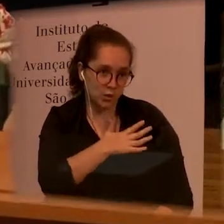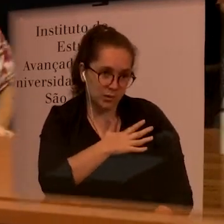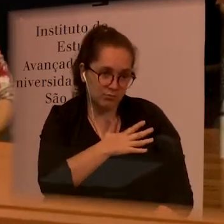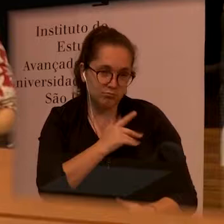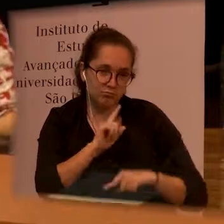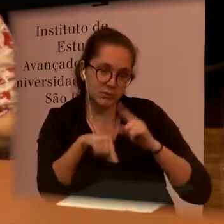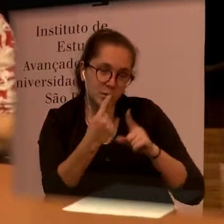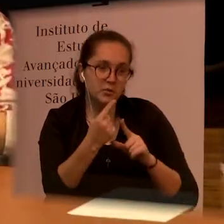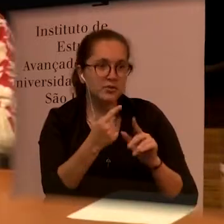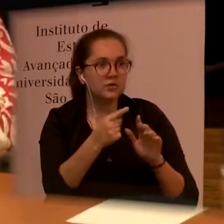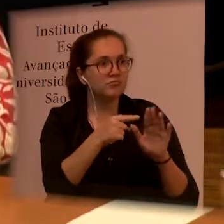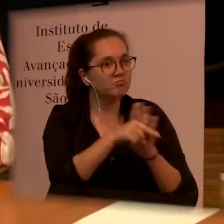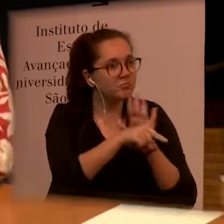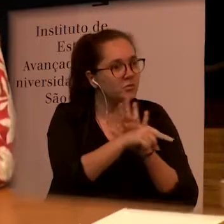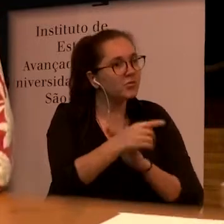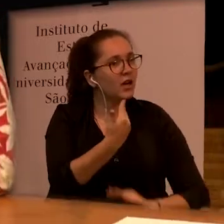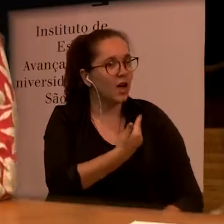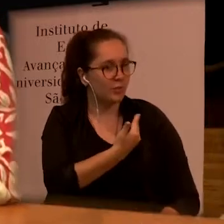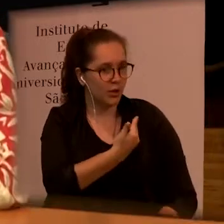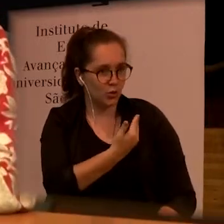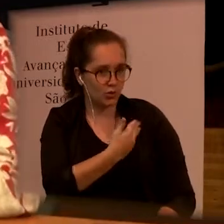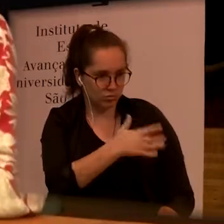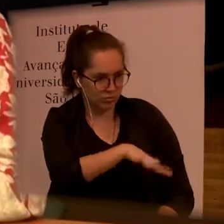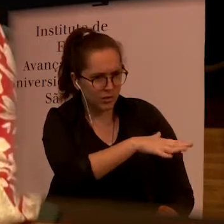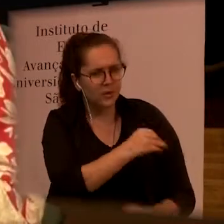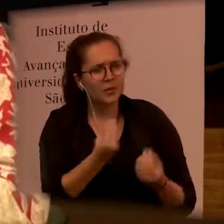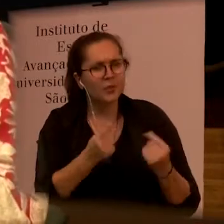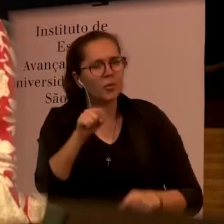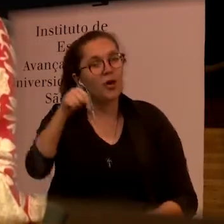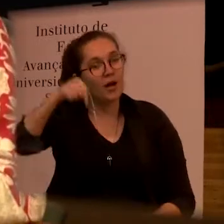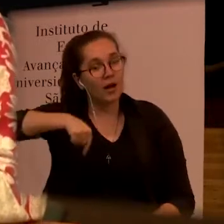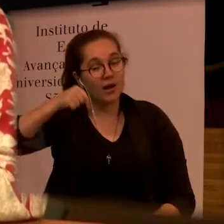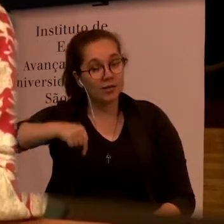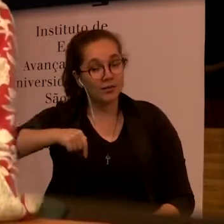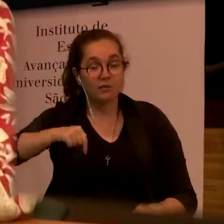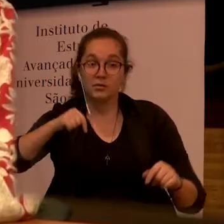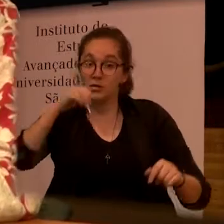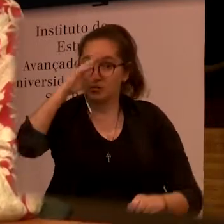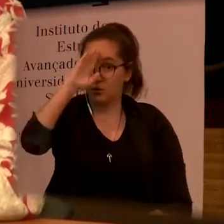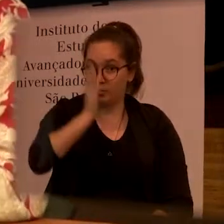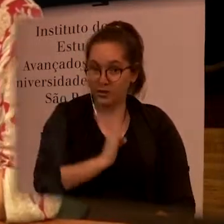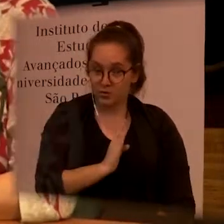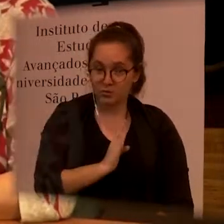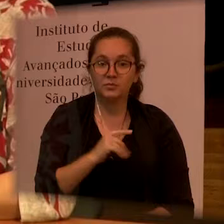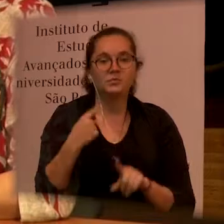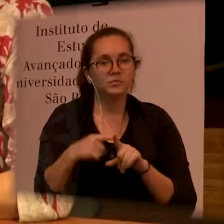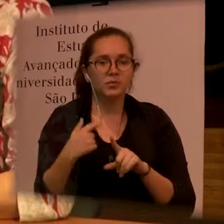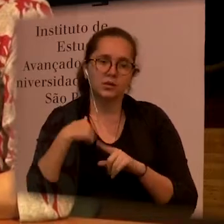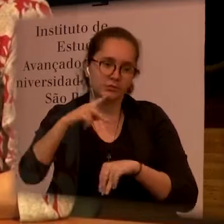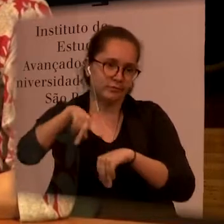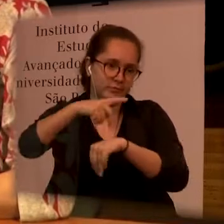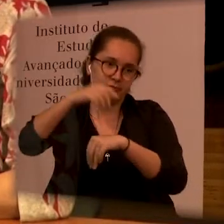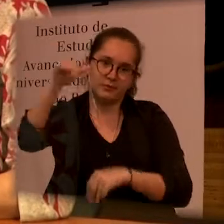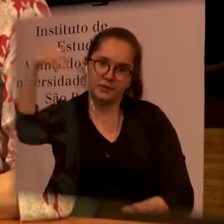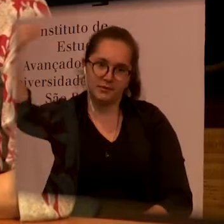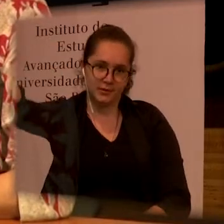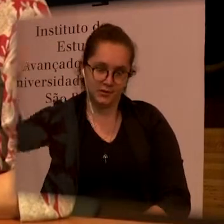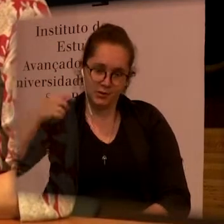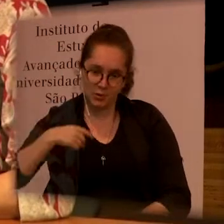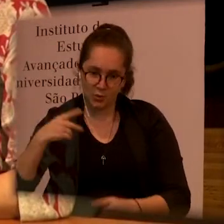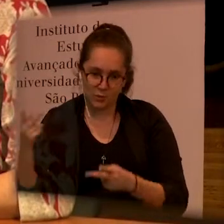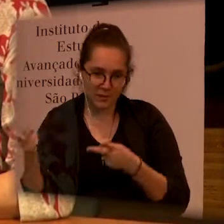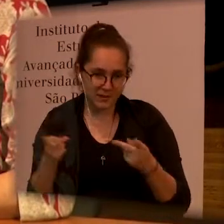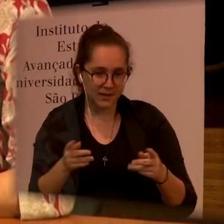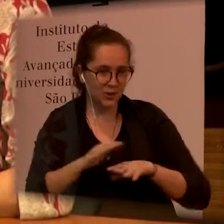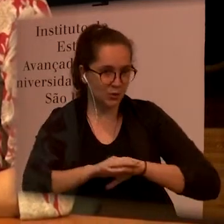differences might be in Brazil because I'm new here I'm an outsider I'm a visitor but certainly